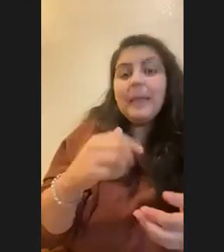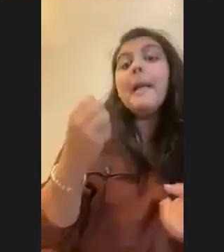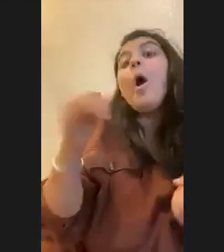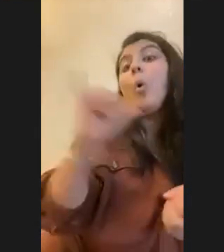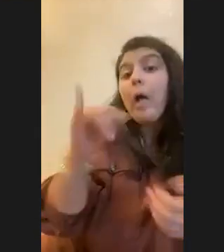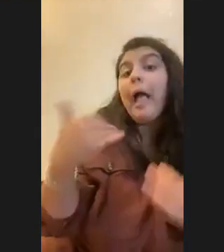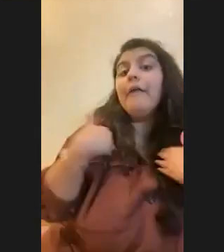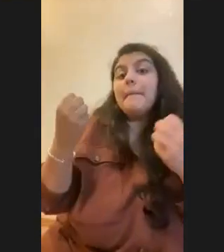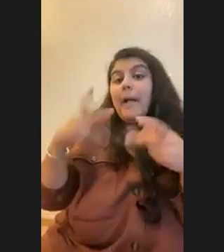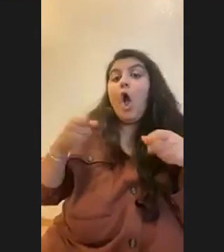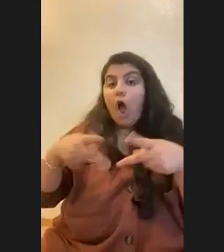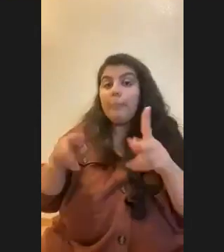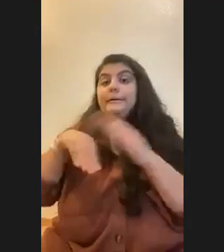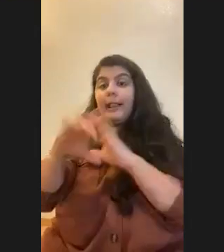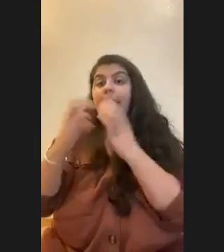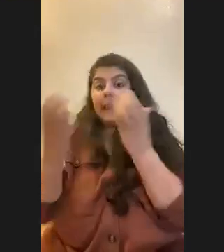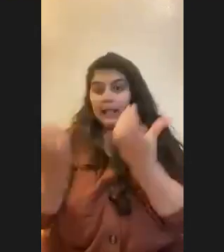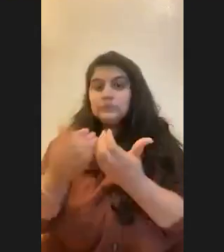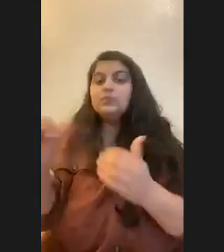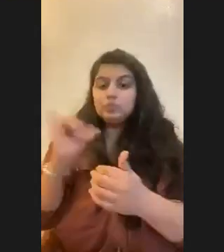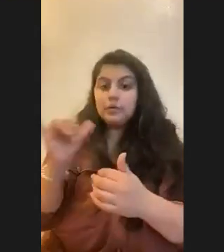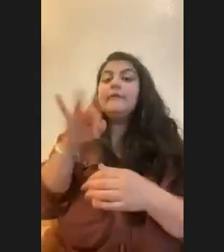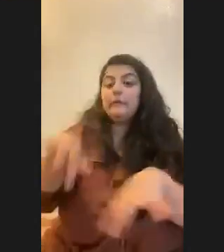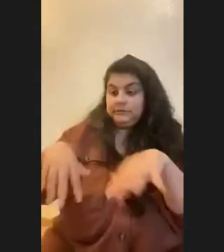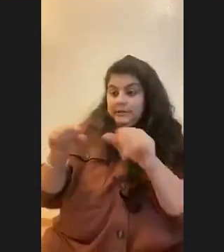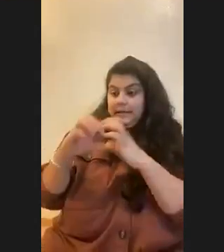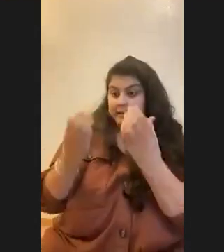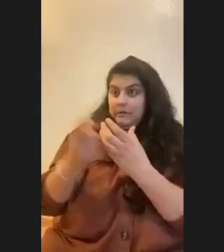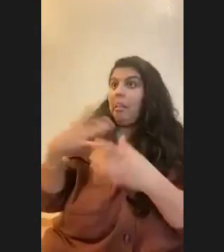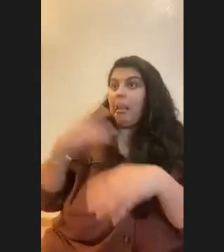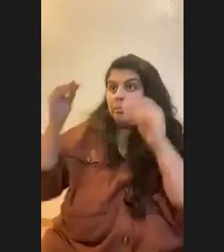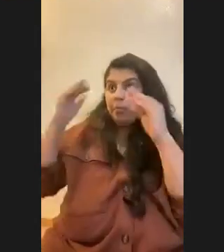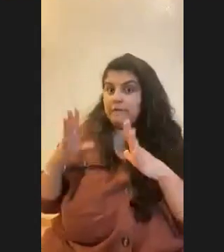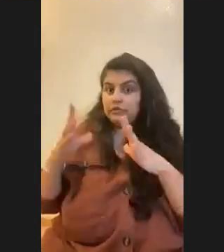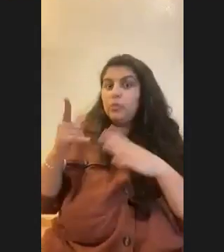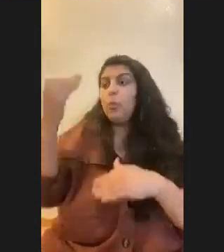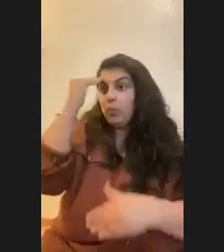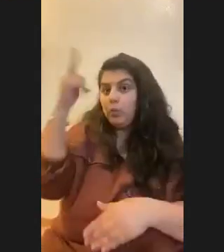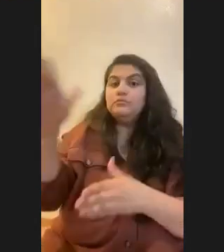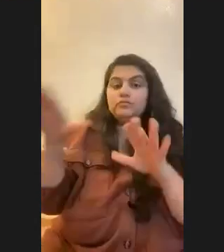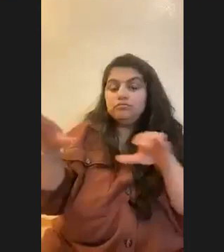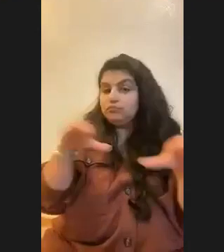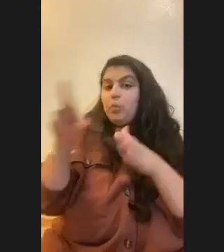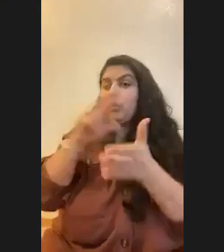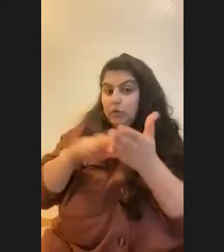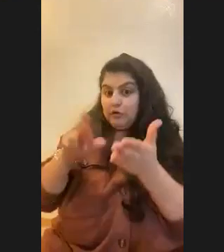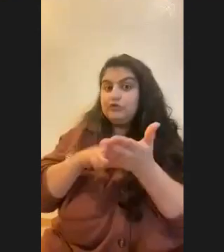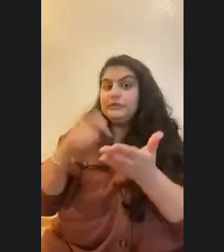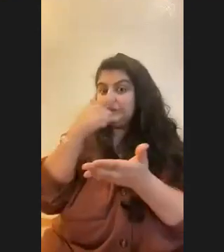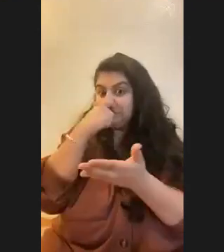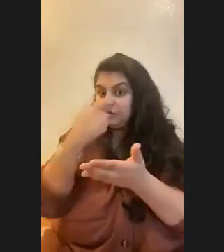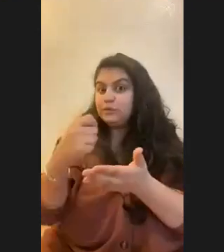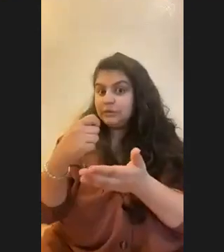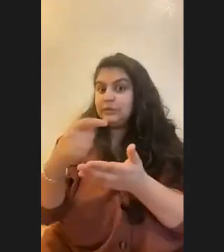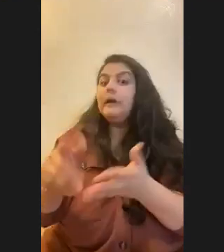class. Like if you're taking a class and you like the professor and you know that they do research, that's interesting. If you're taking their classes already,